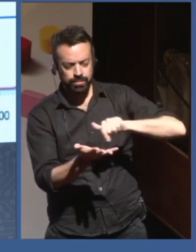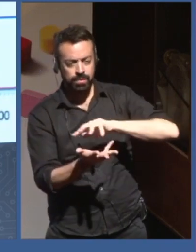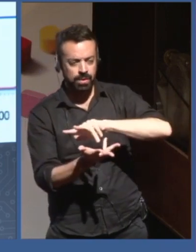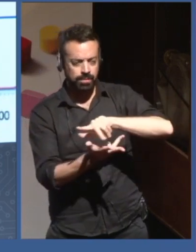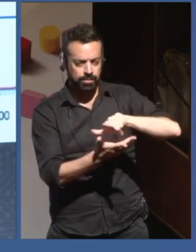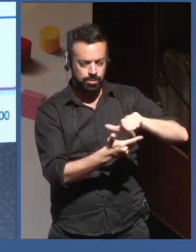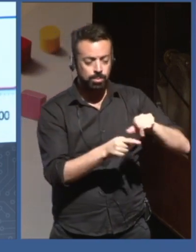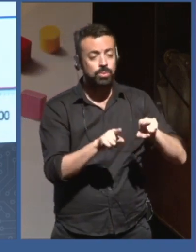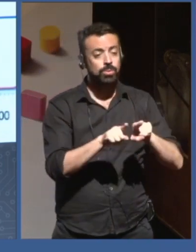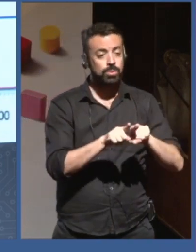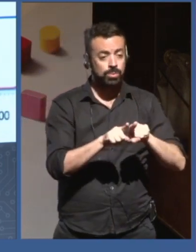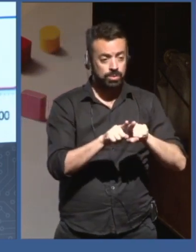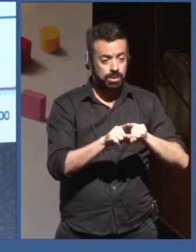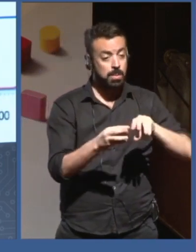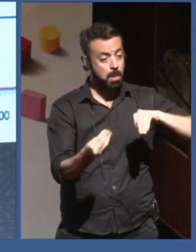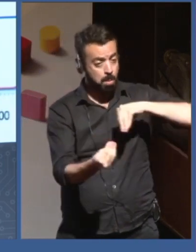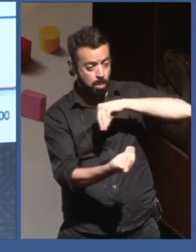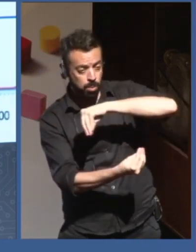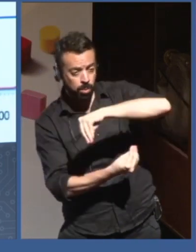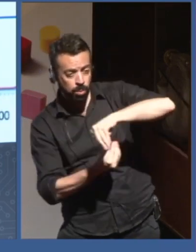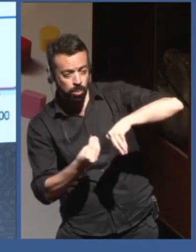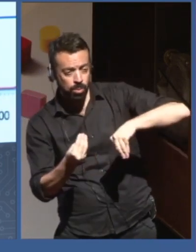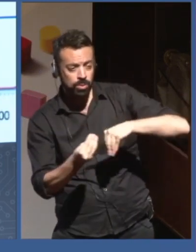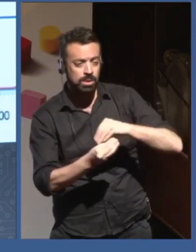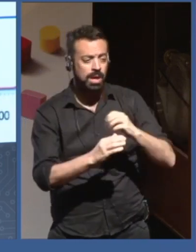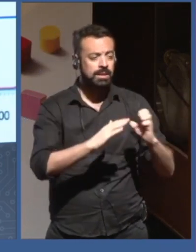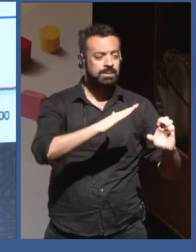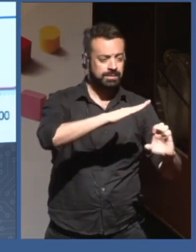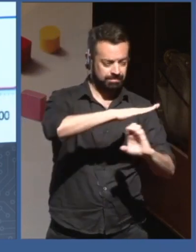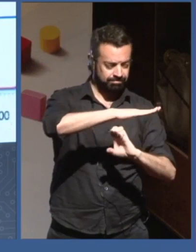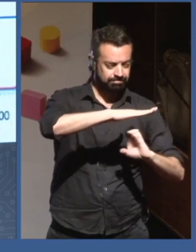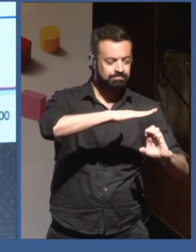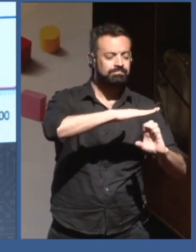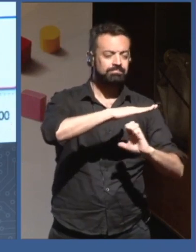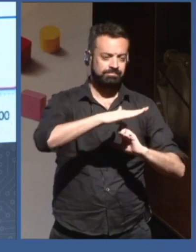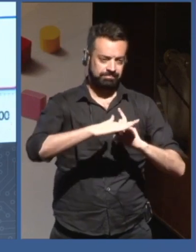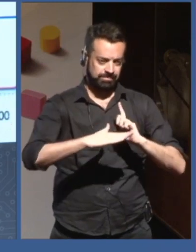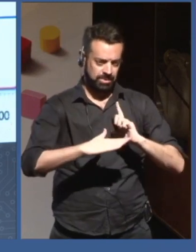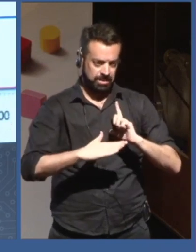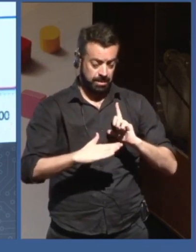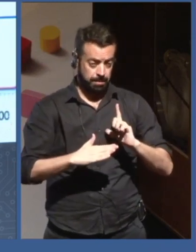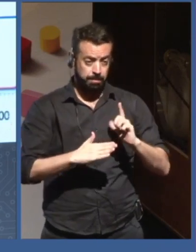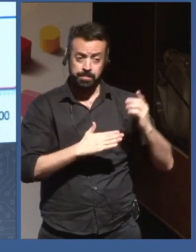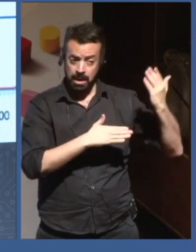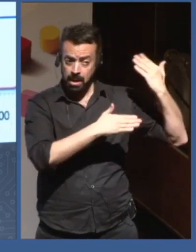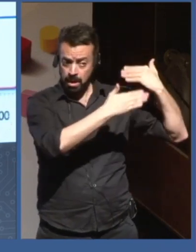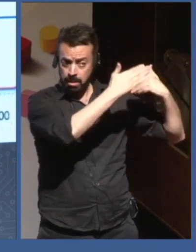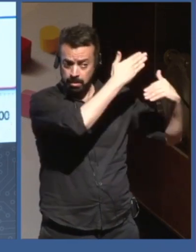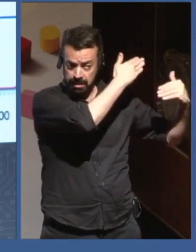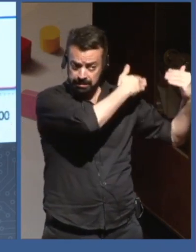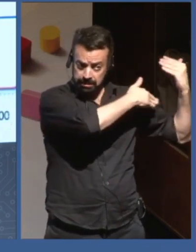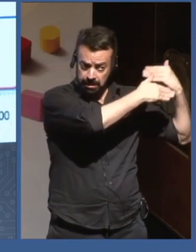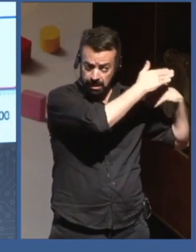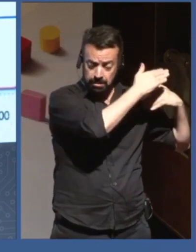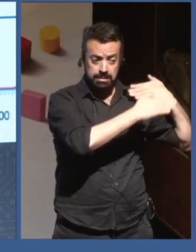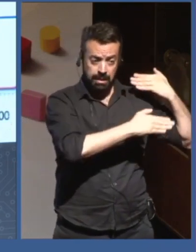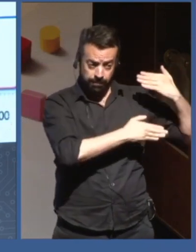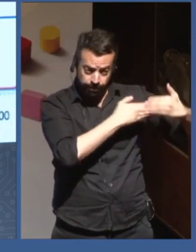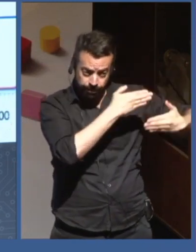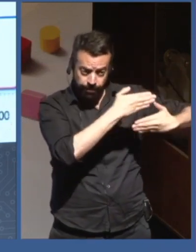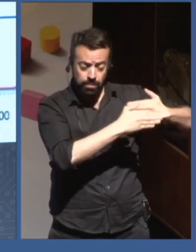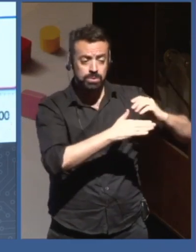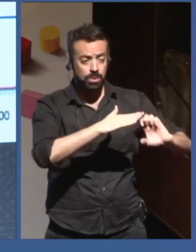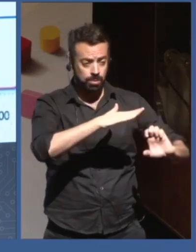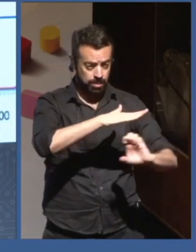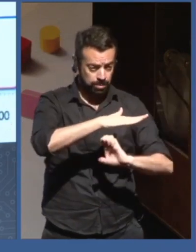says a lot that before the start of the demographic transition or the Industrial Revolution, basically, life was pretty tough for a lot of people. So you